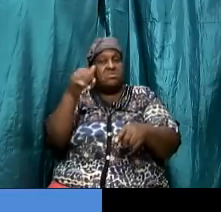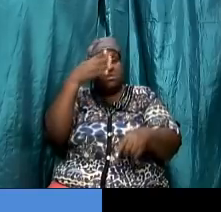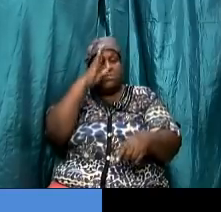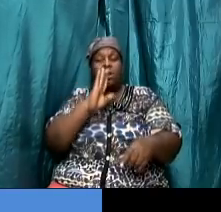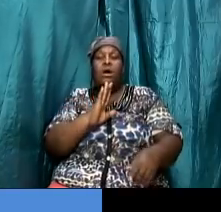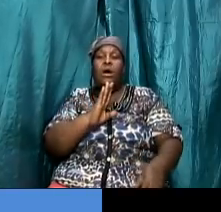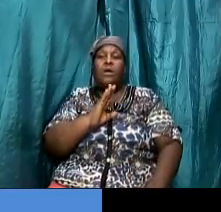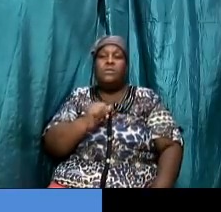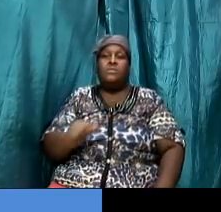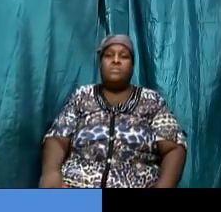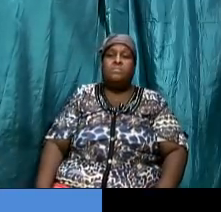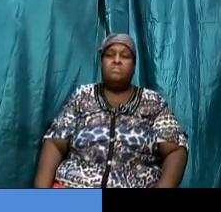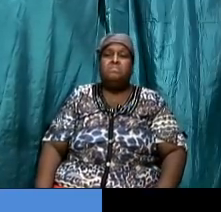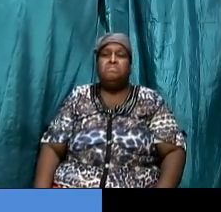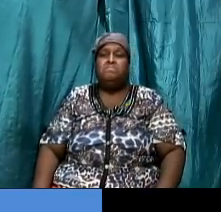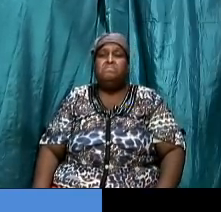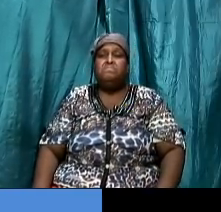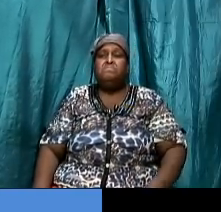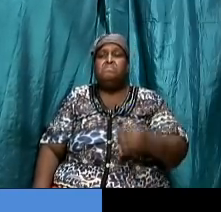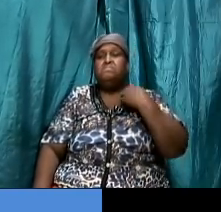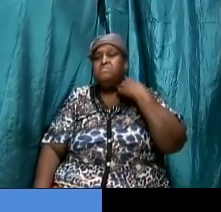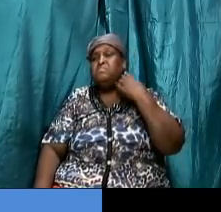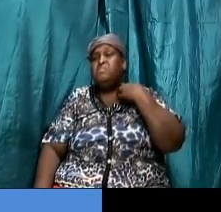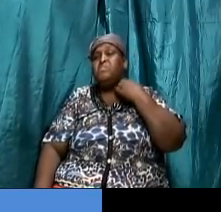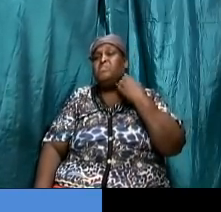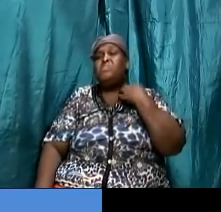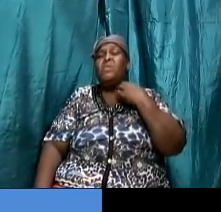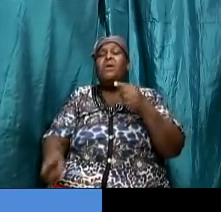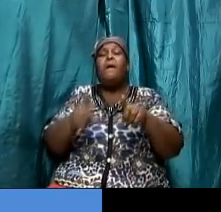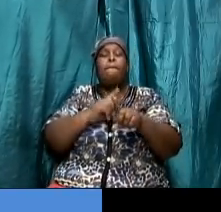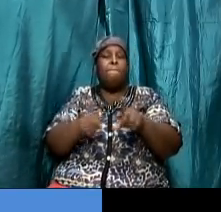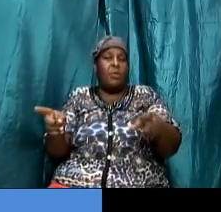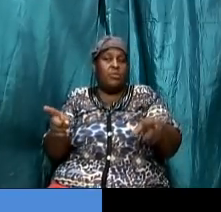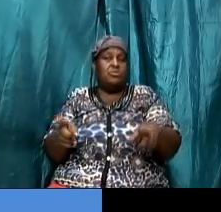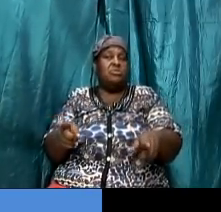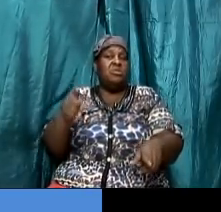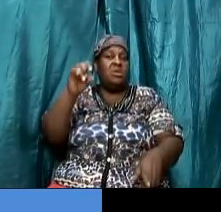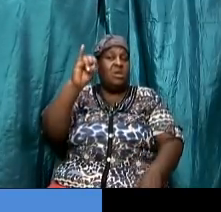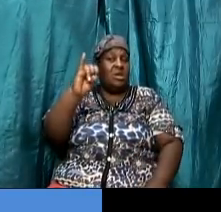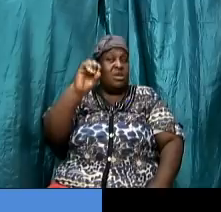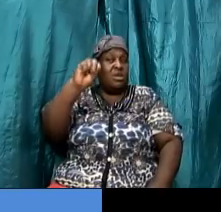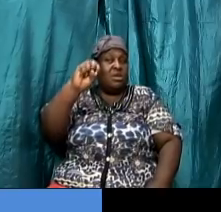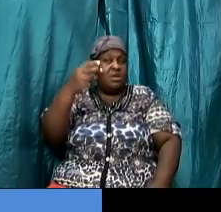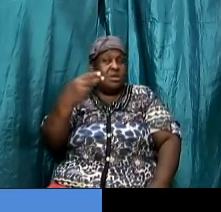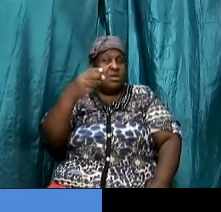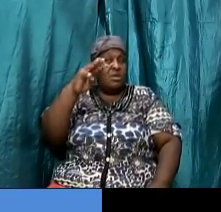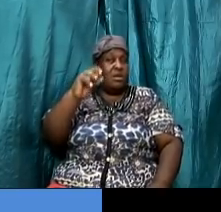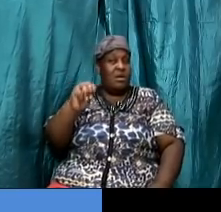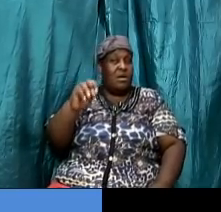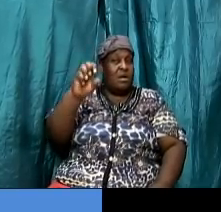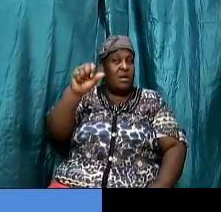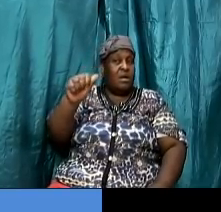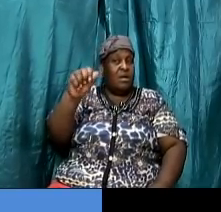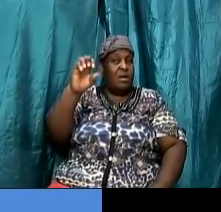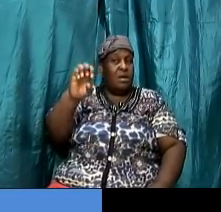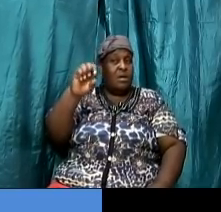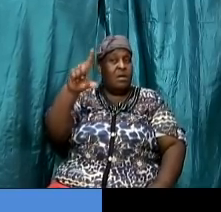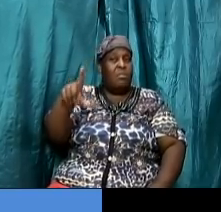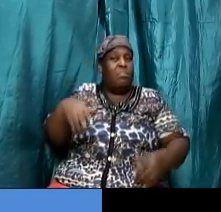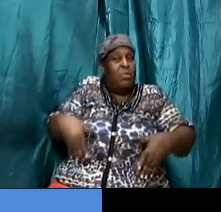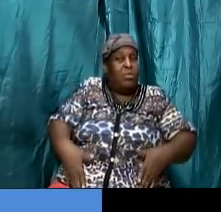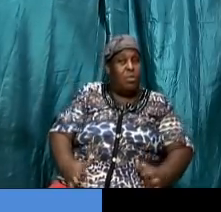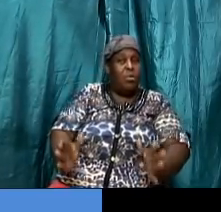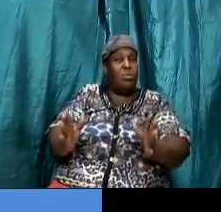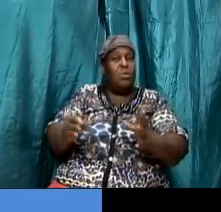help me holy ghost but ishmael was birthed out of the fact that